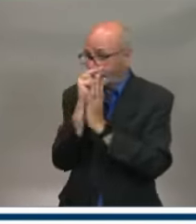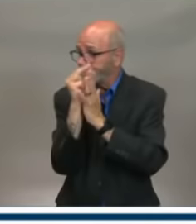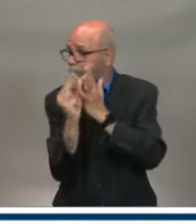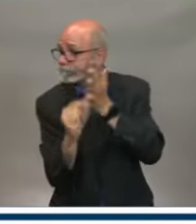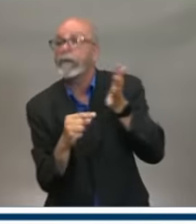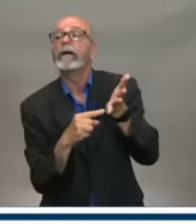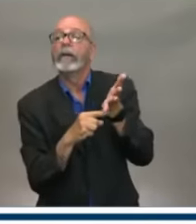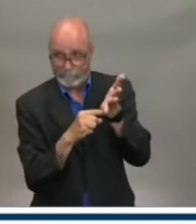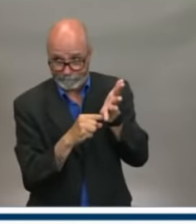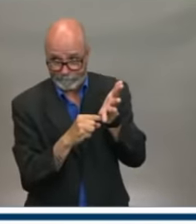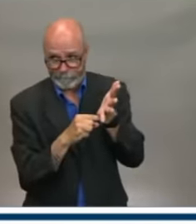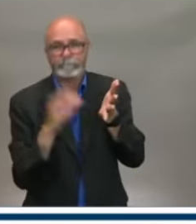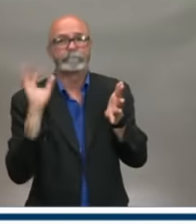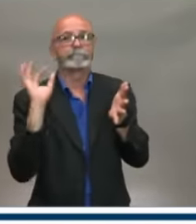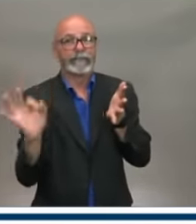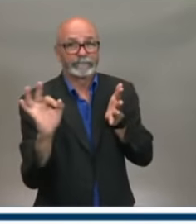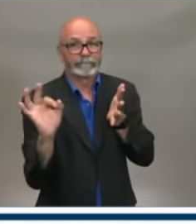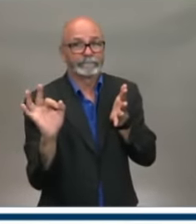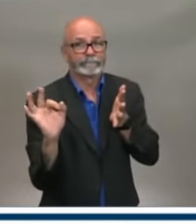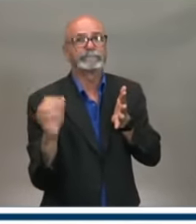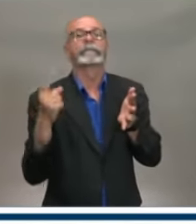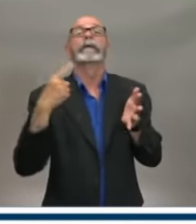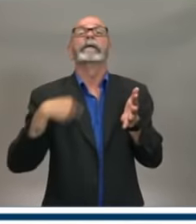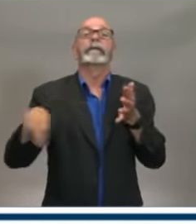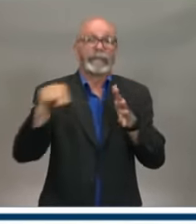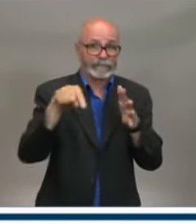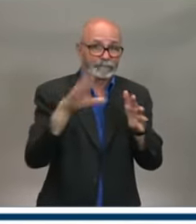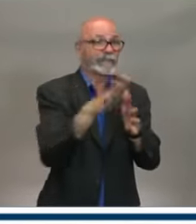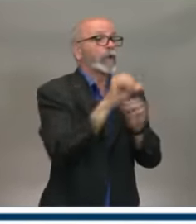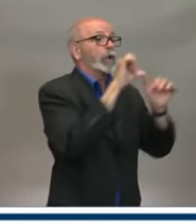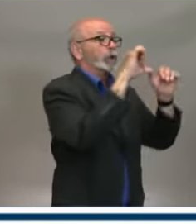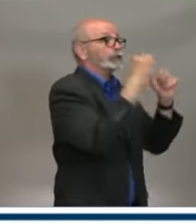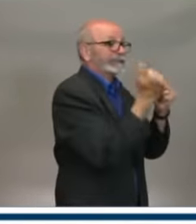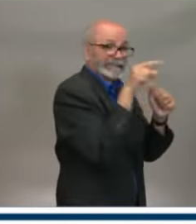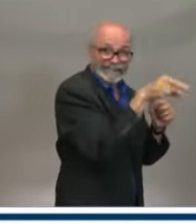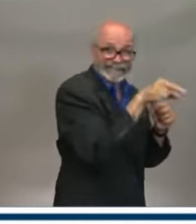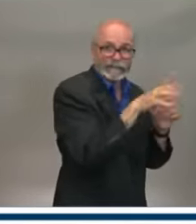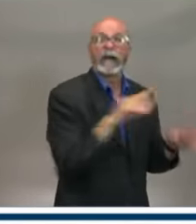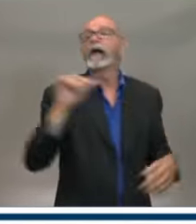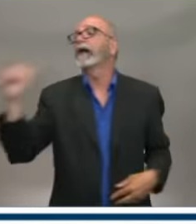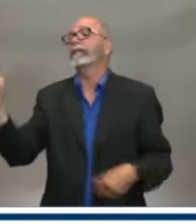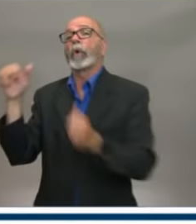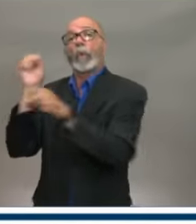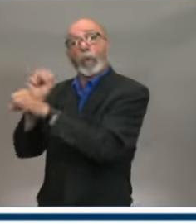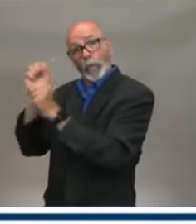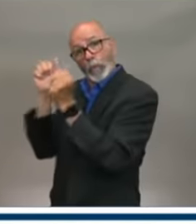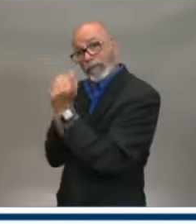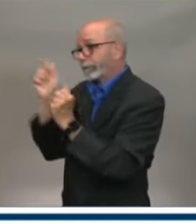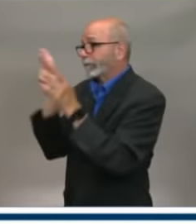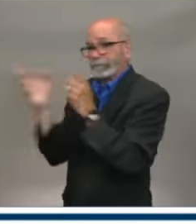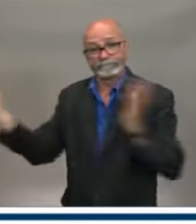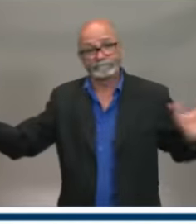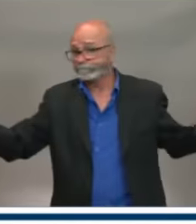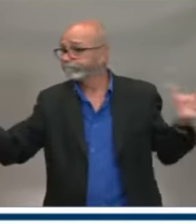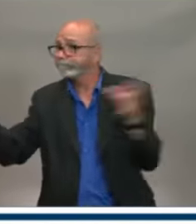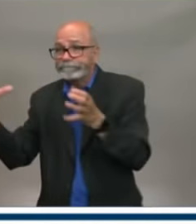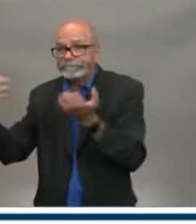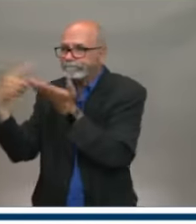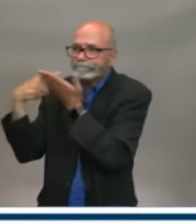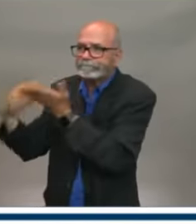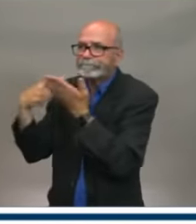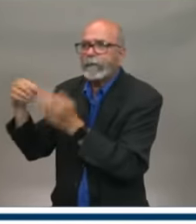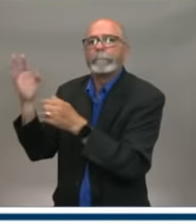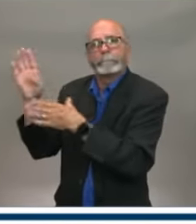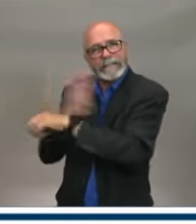work with their members to work out the details. But much of what we've been saying should